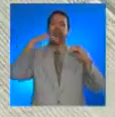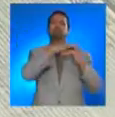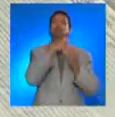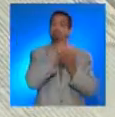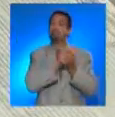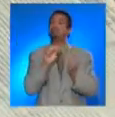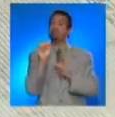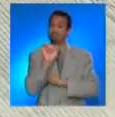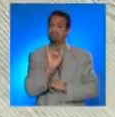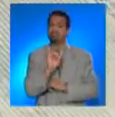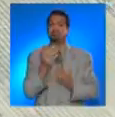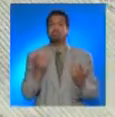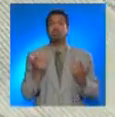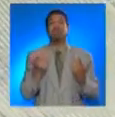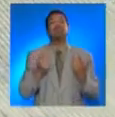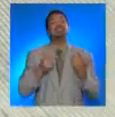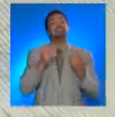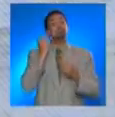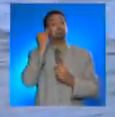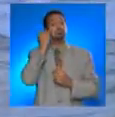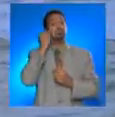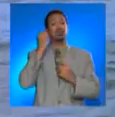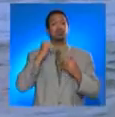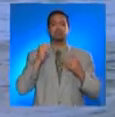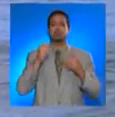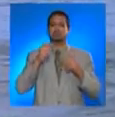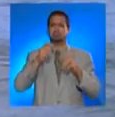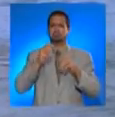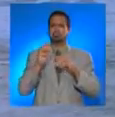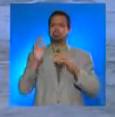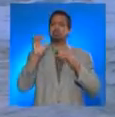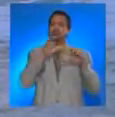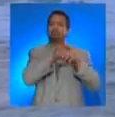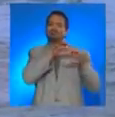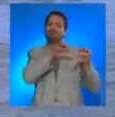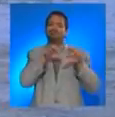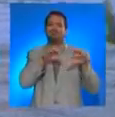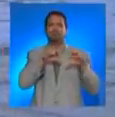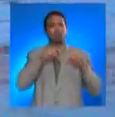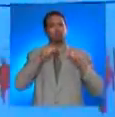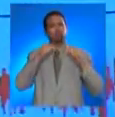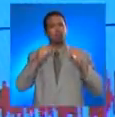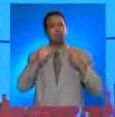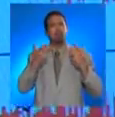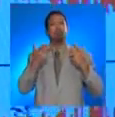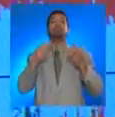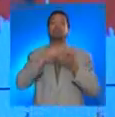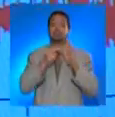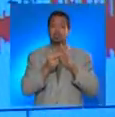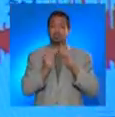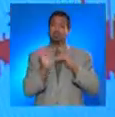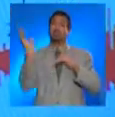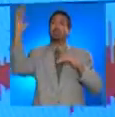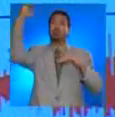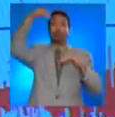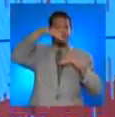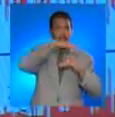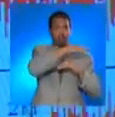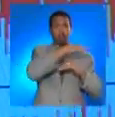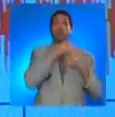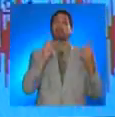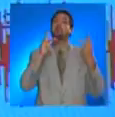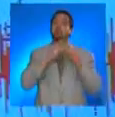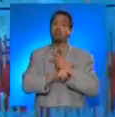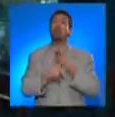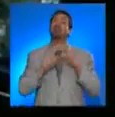Generally, the size of the tsunami is directly proportional to the magnitude of the earthquake. Fortunately, not all earthquakes produce